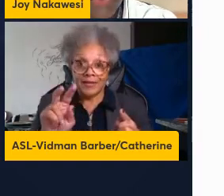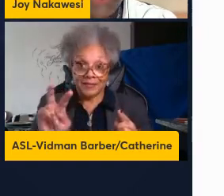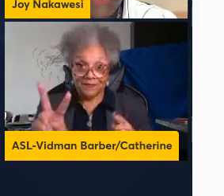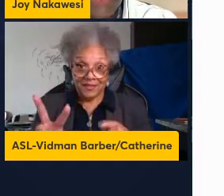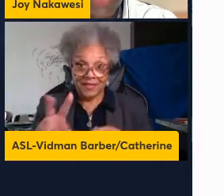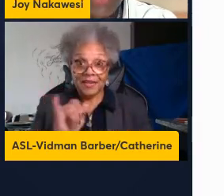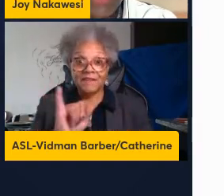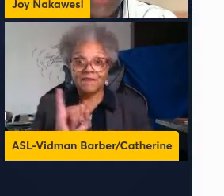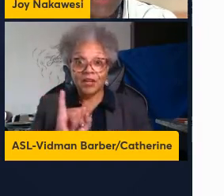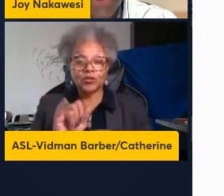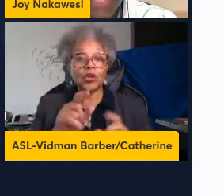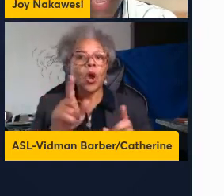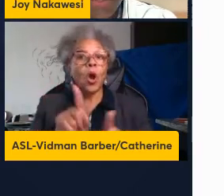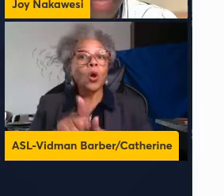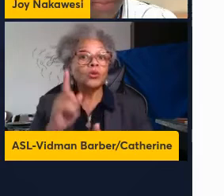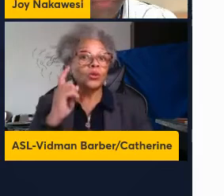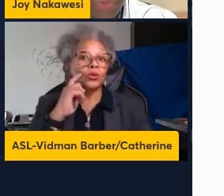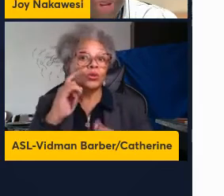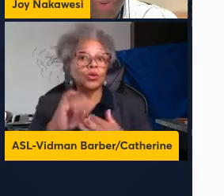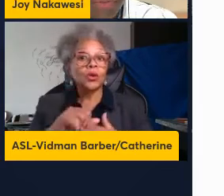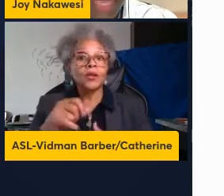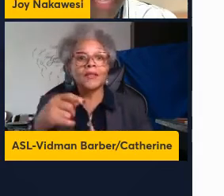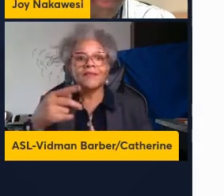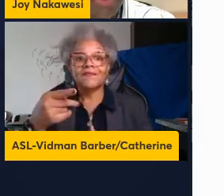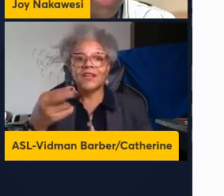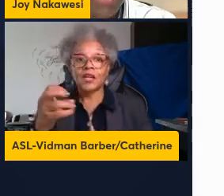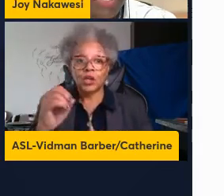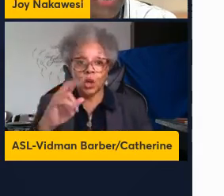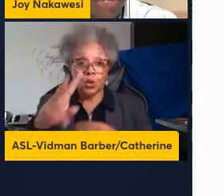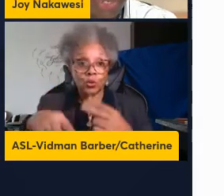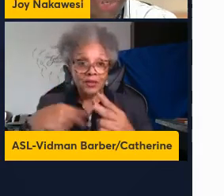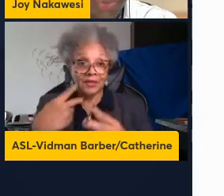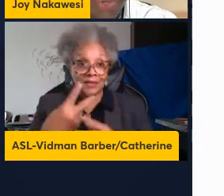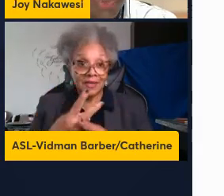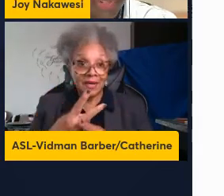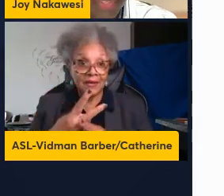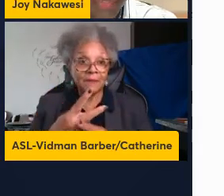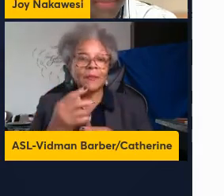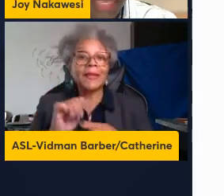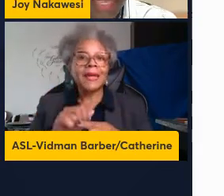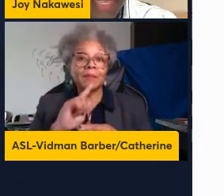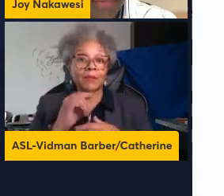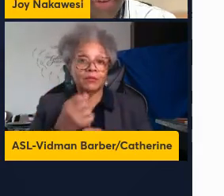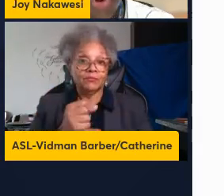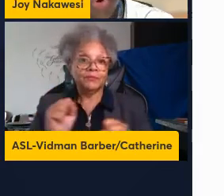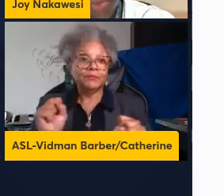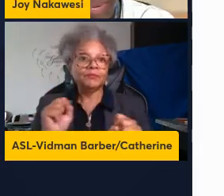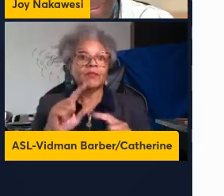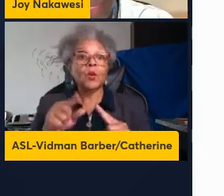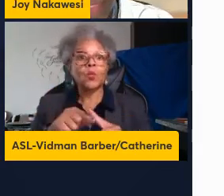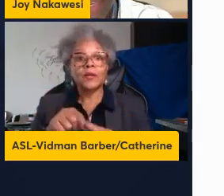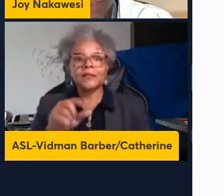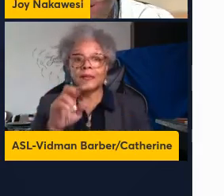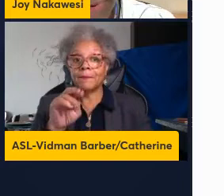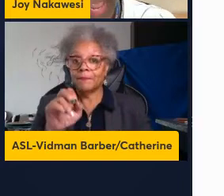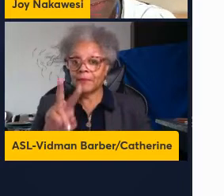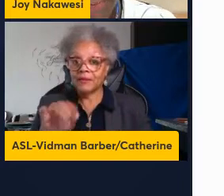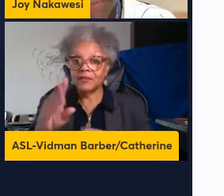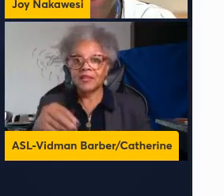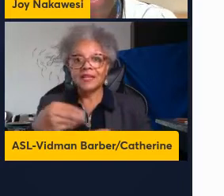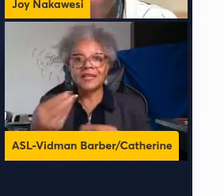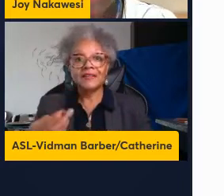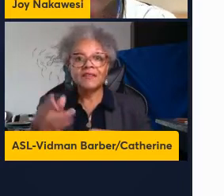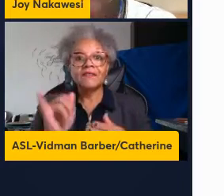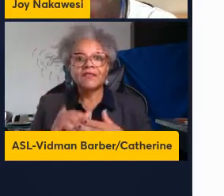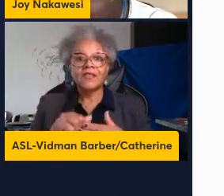we also know that this phenotype in the Mavs knockout mice can be partially rescued when these mice are given recombinant interferon